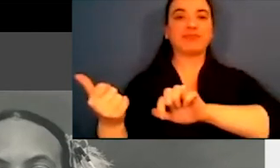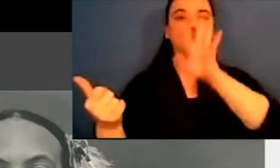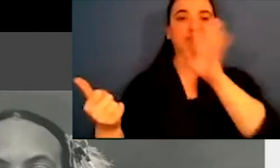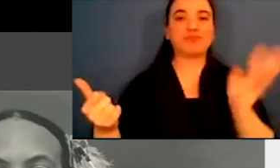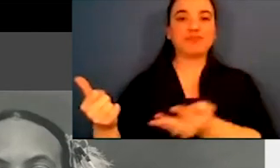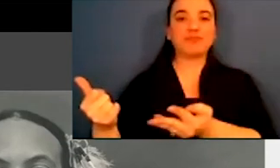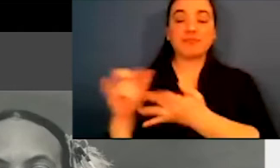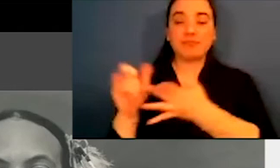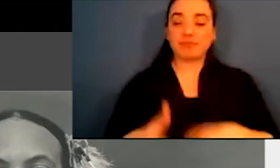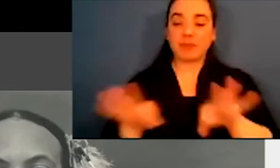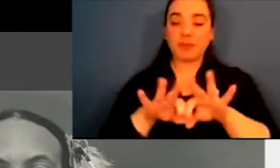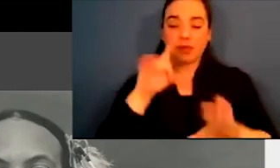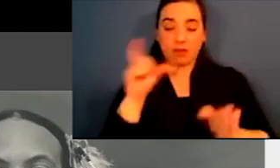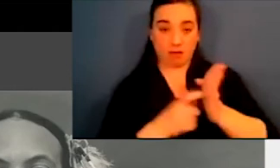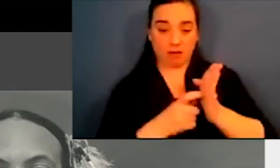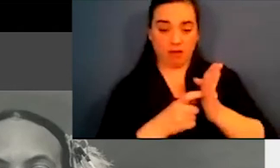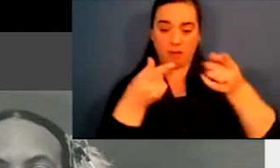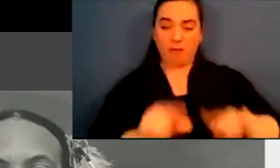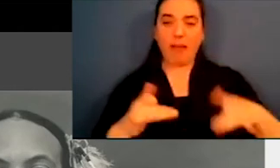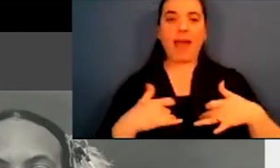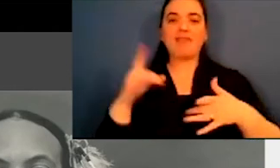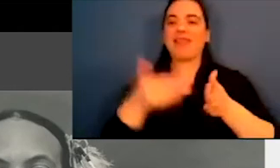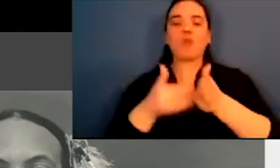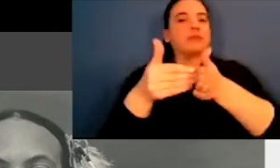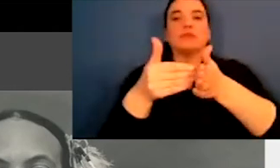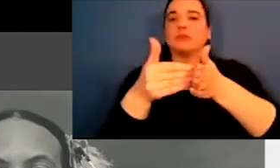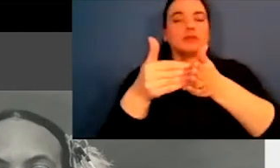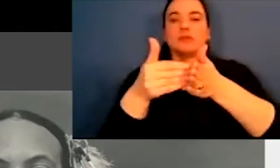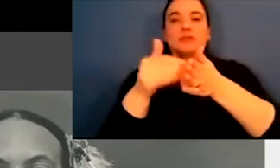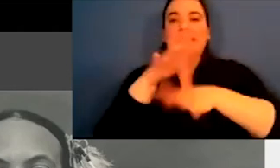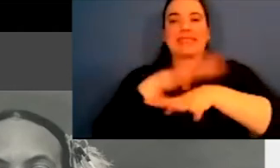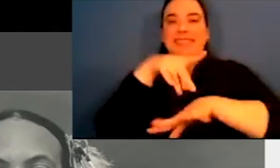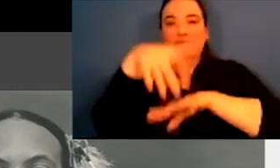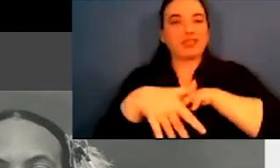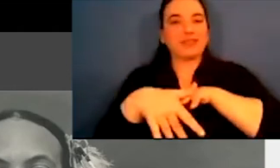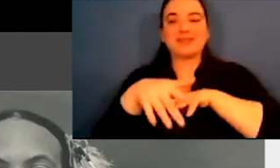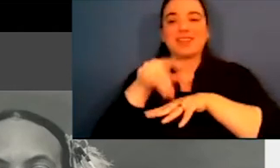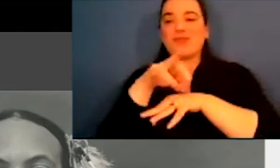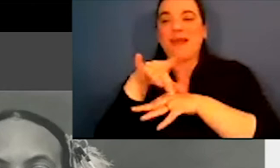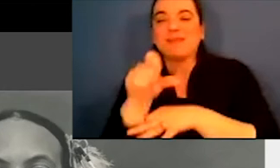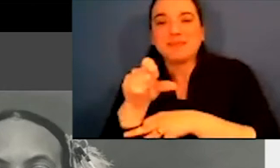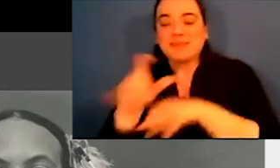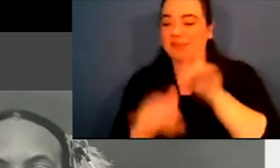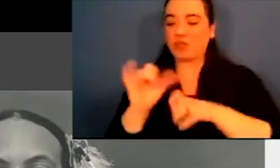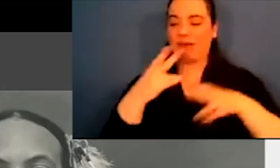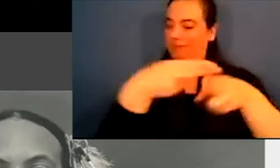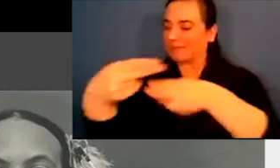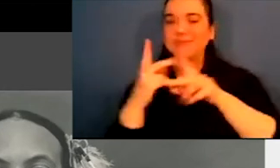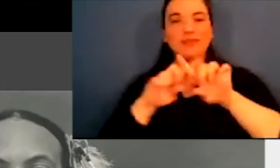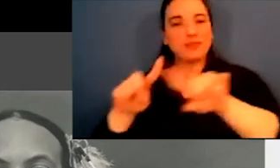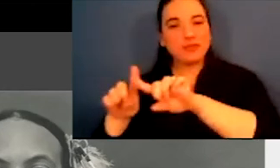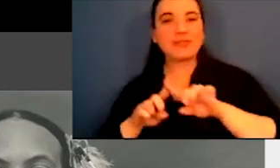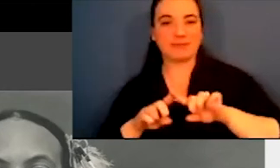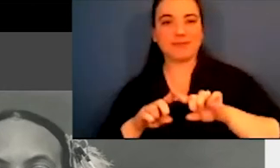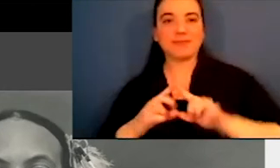taking indigenous people out of the equation. It is important to recognize that there are thousands of indigenous tribes across the